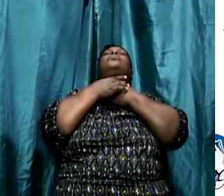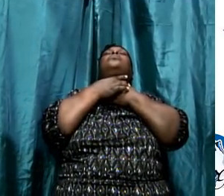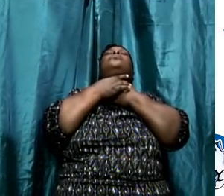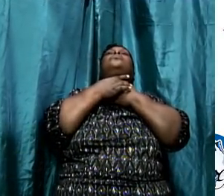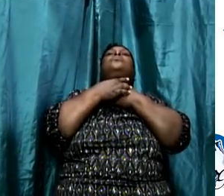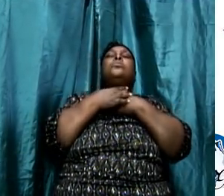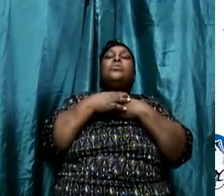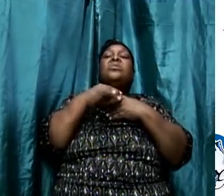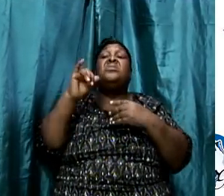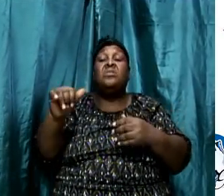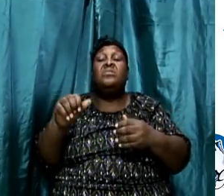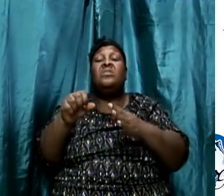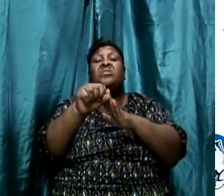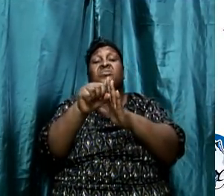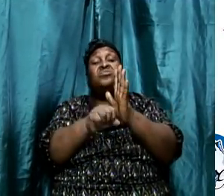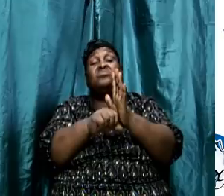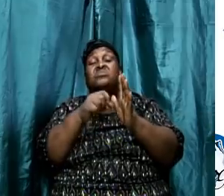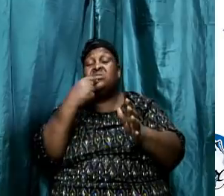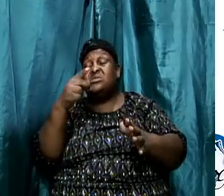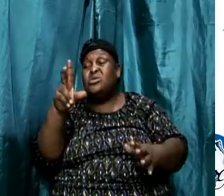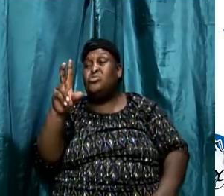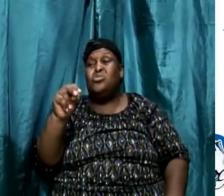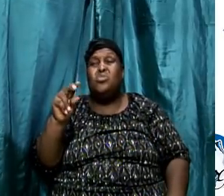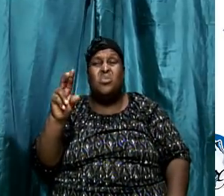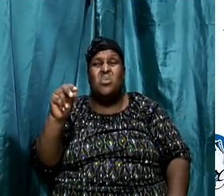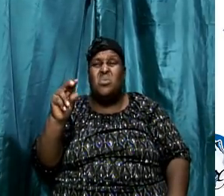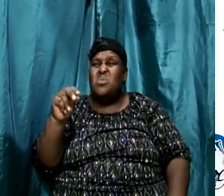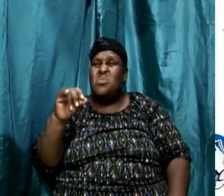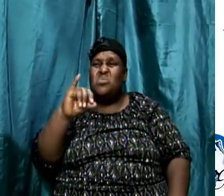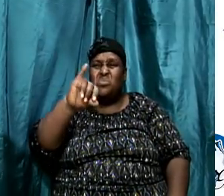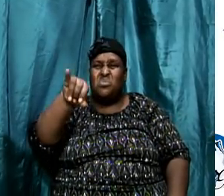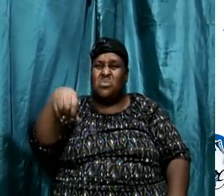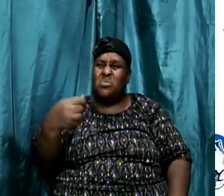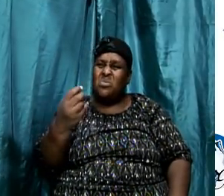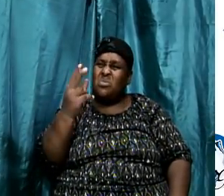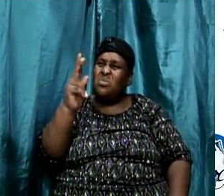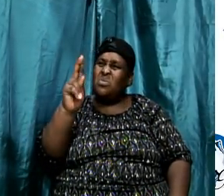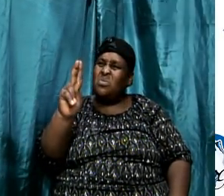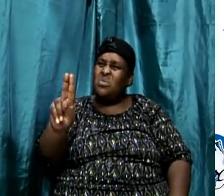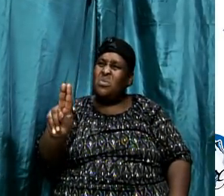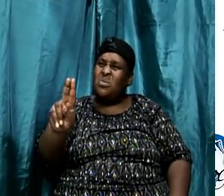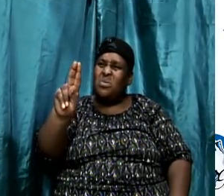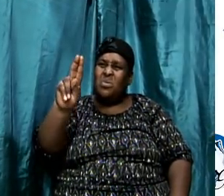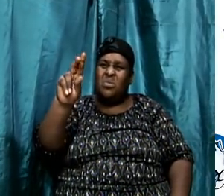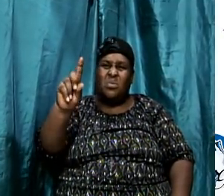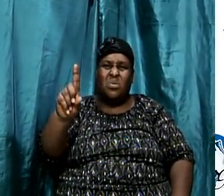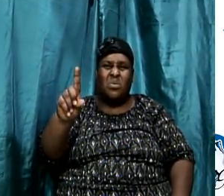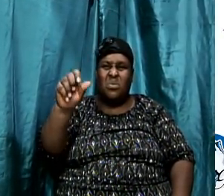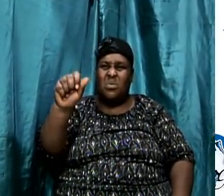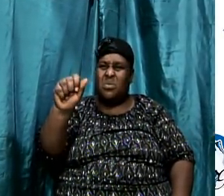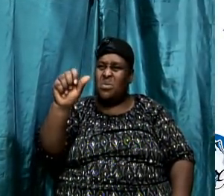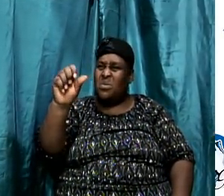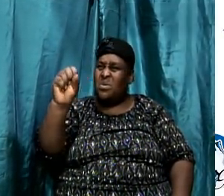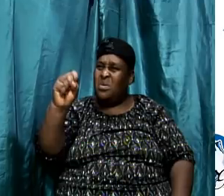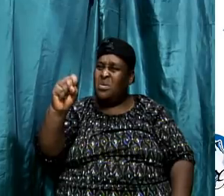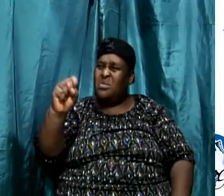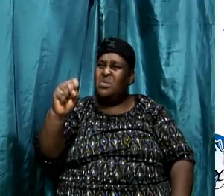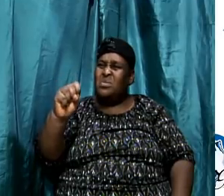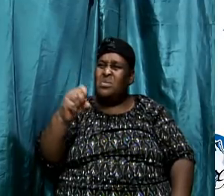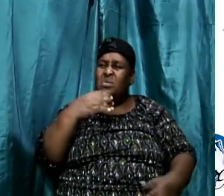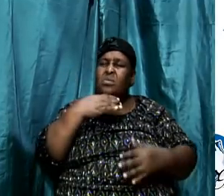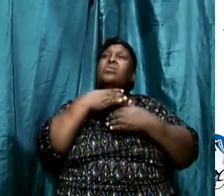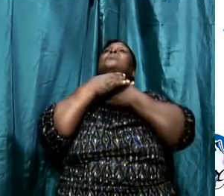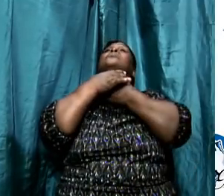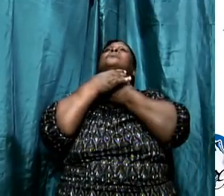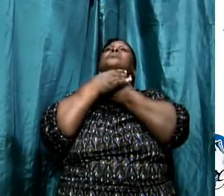Now that scripture said no man Judas hanged himself. Alright God what are you trying to say to me? So he